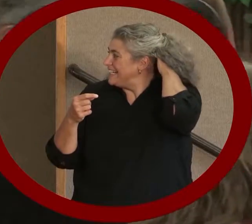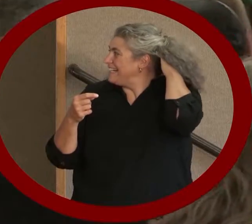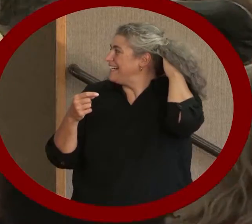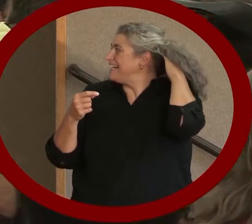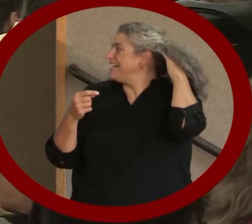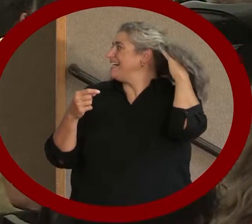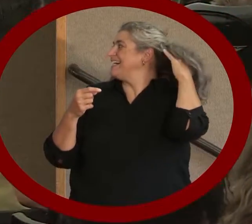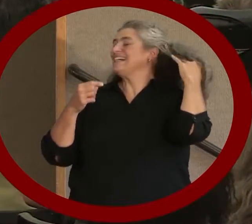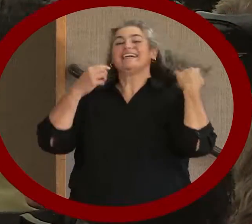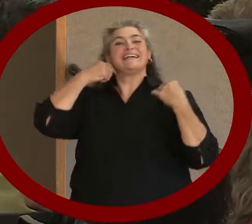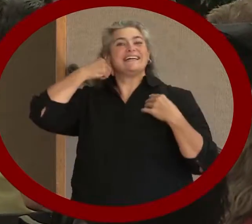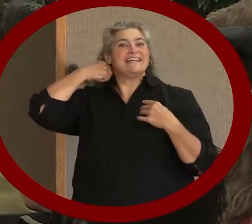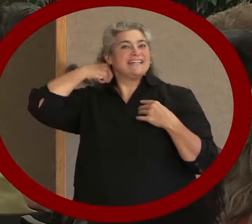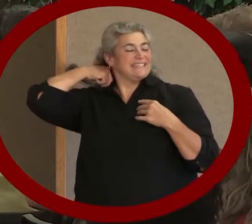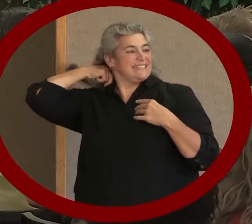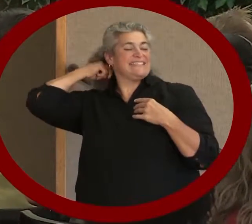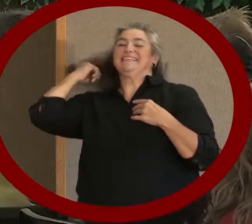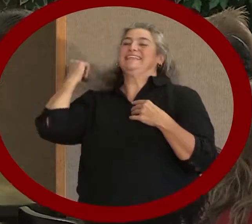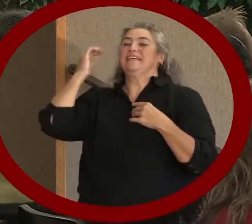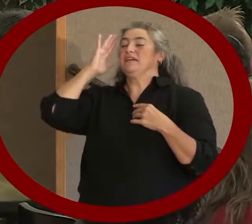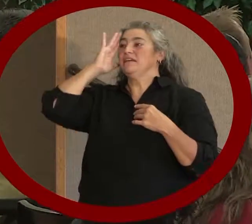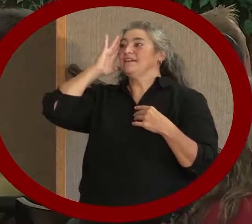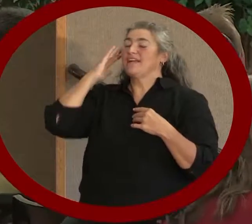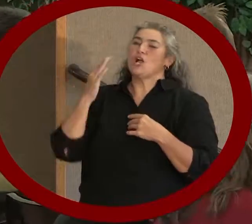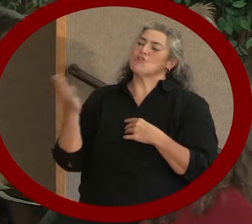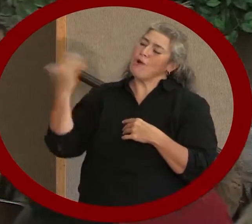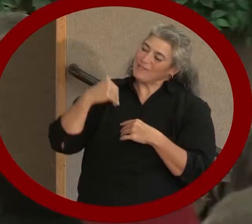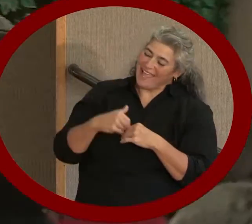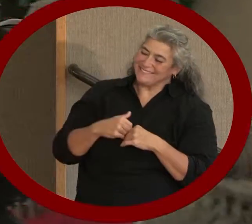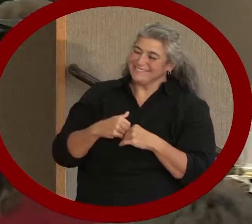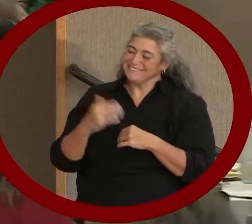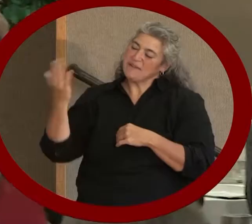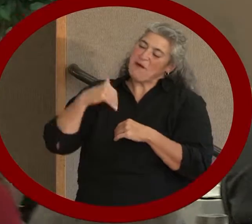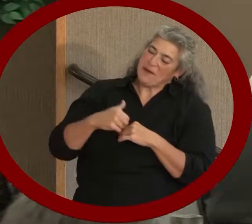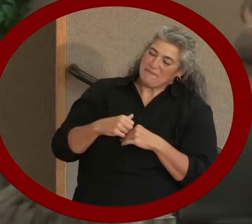I got my cart before my horse. Roseanne, come on up here.